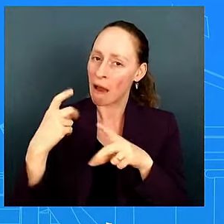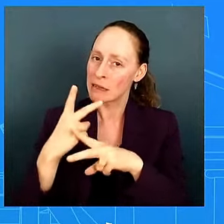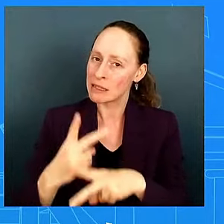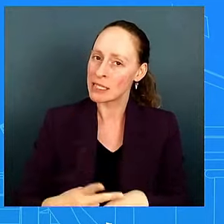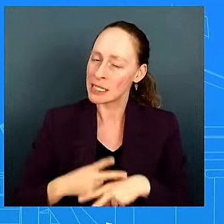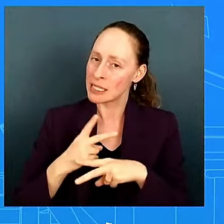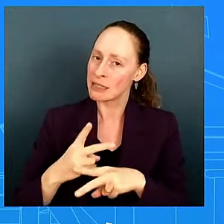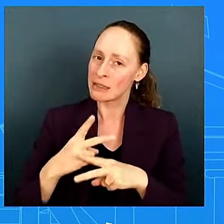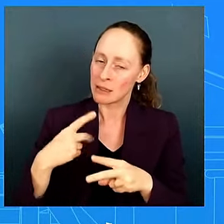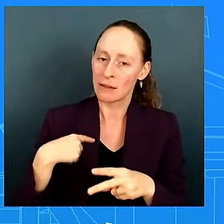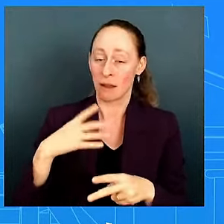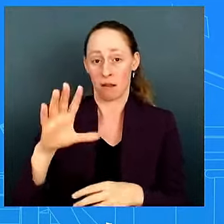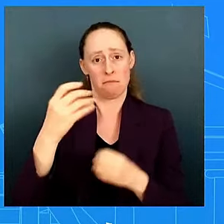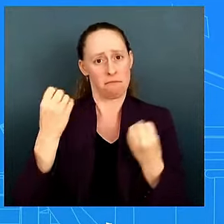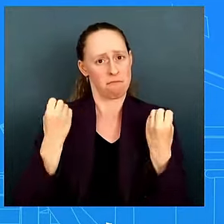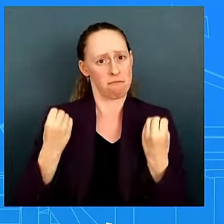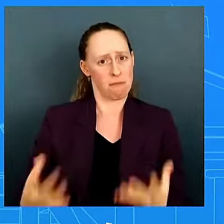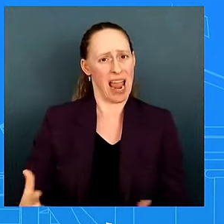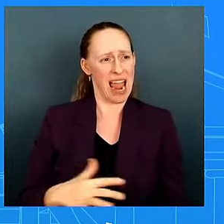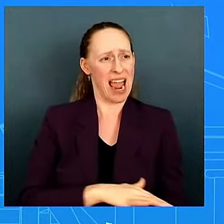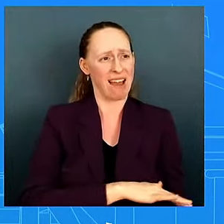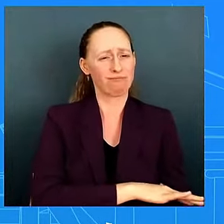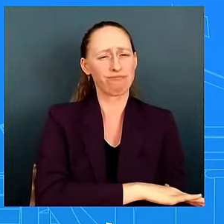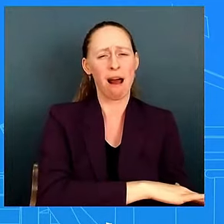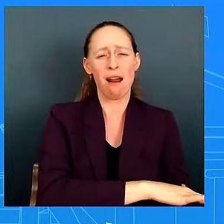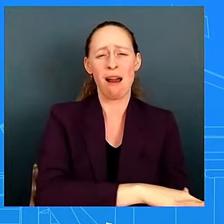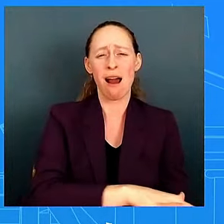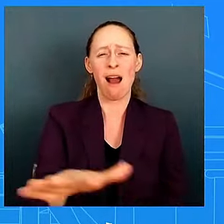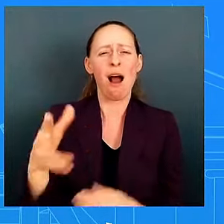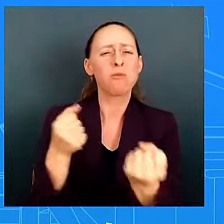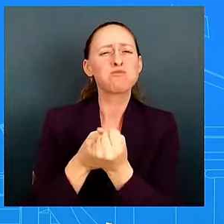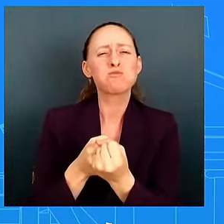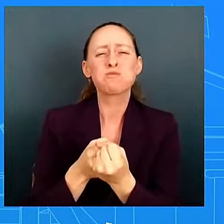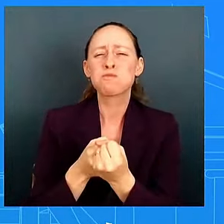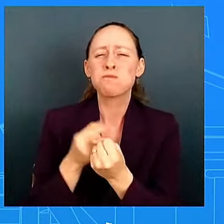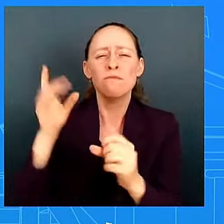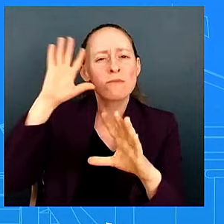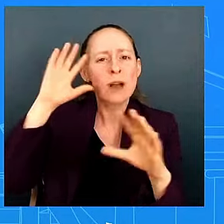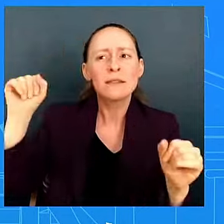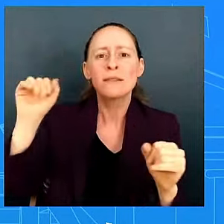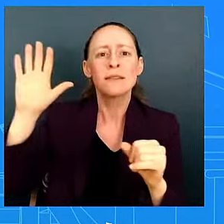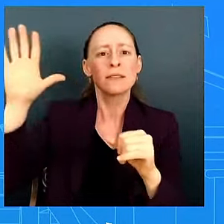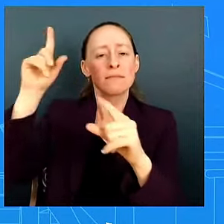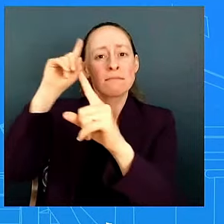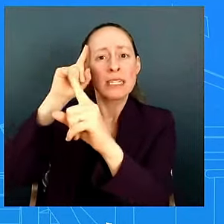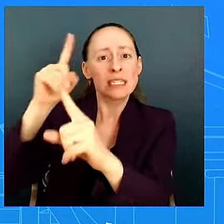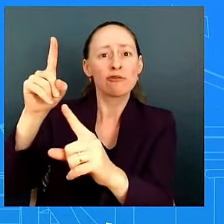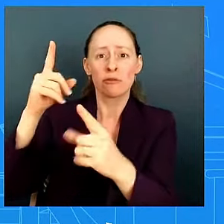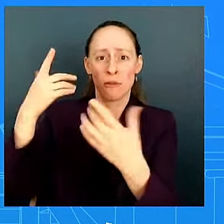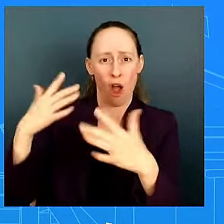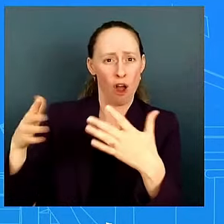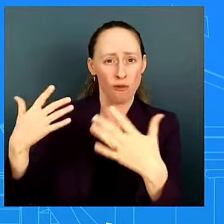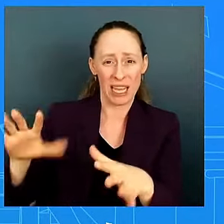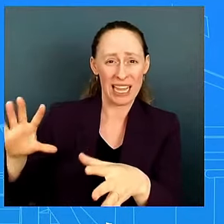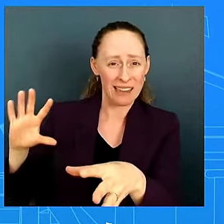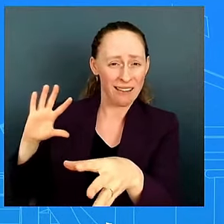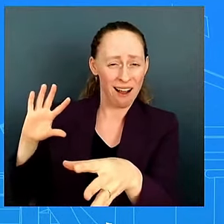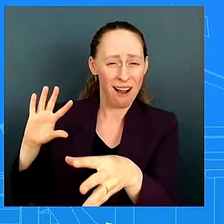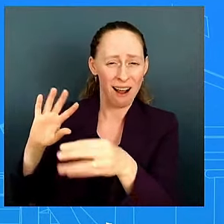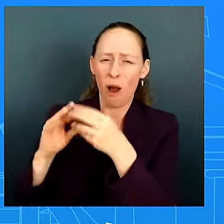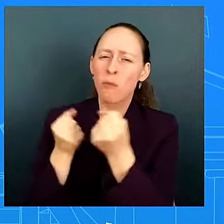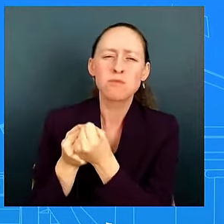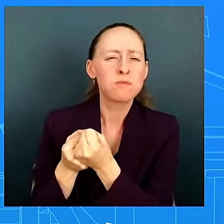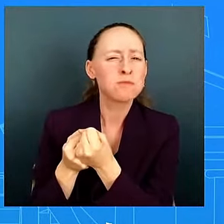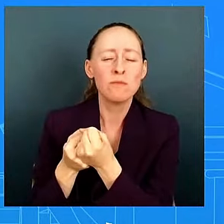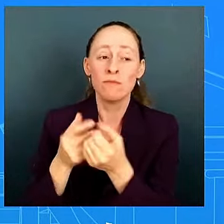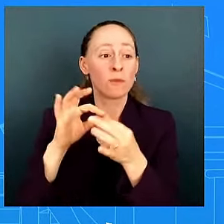the work that the president has doing in a sense of his agenda and what he stands for what he's been fighting for whether it's reproductive rights uh whether it's